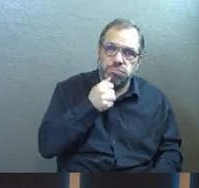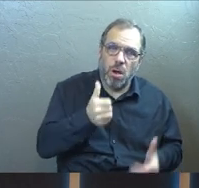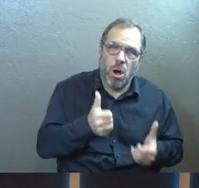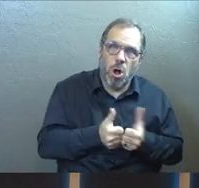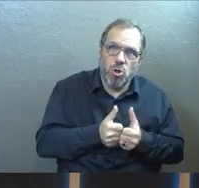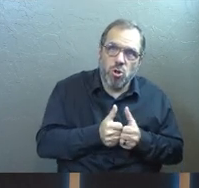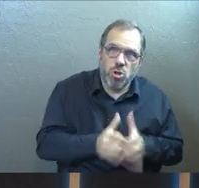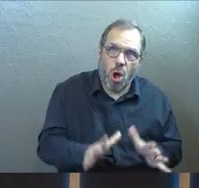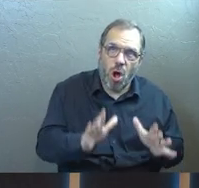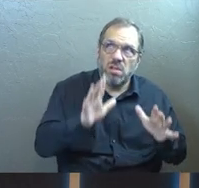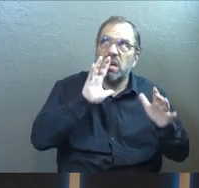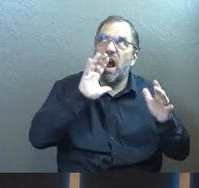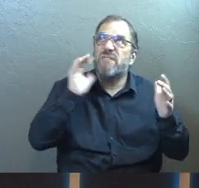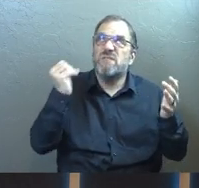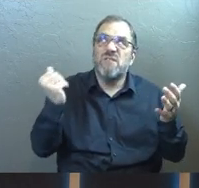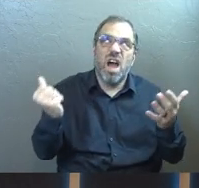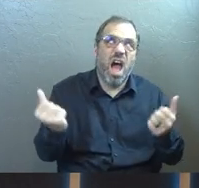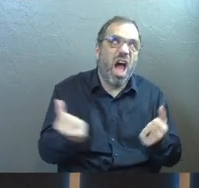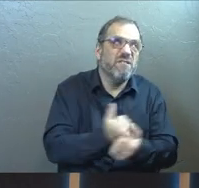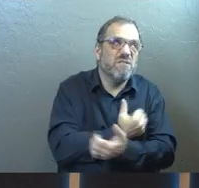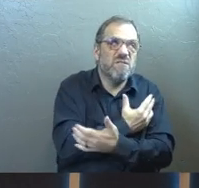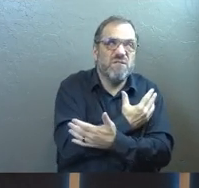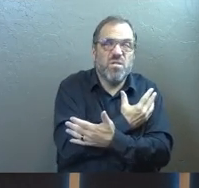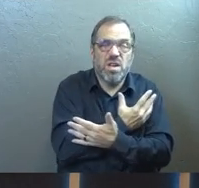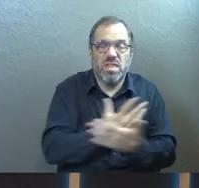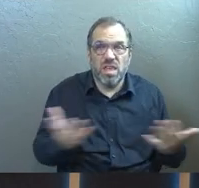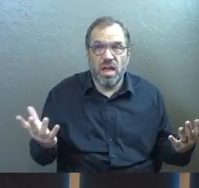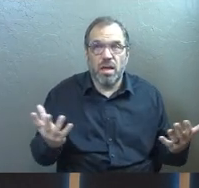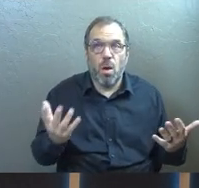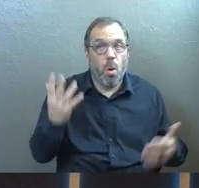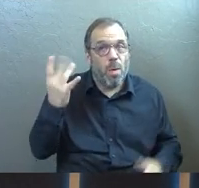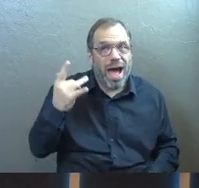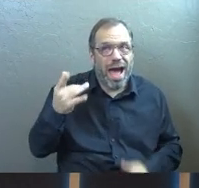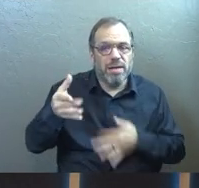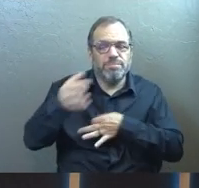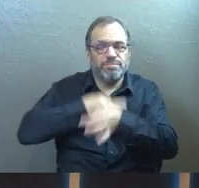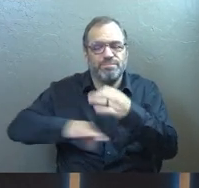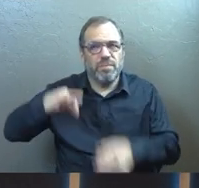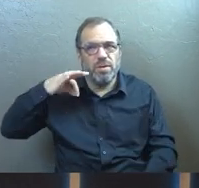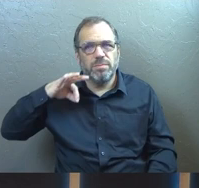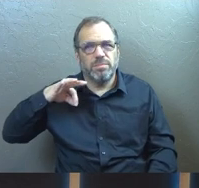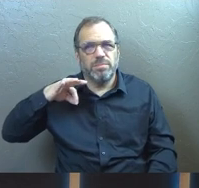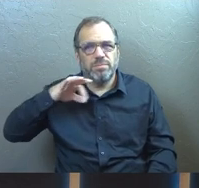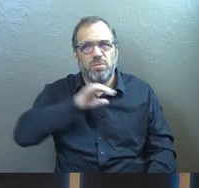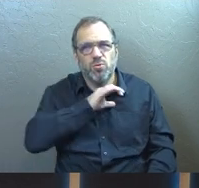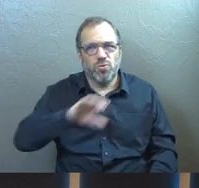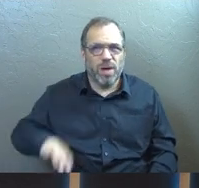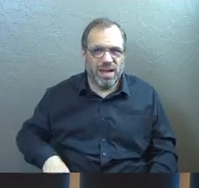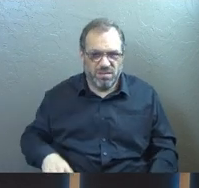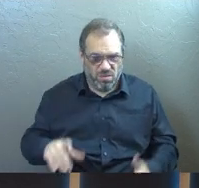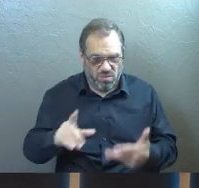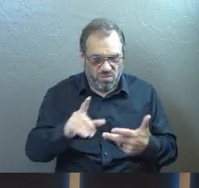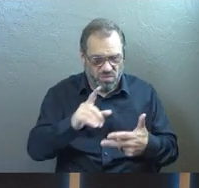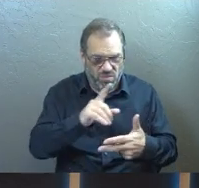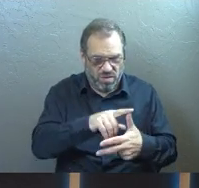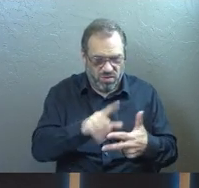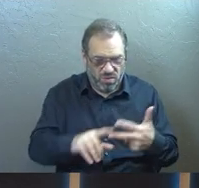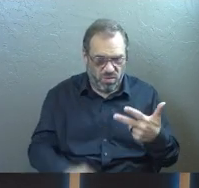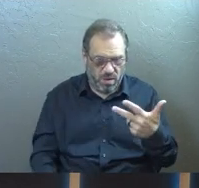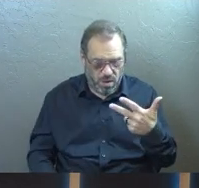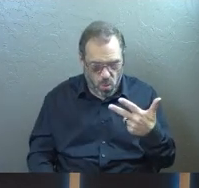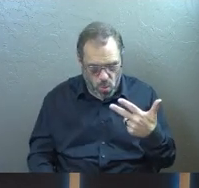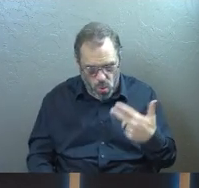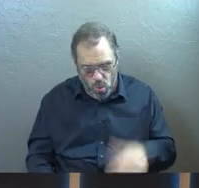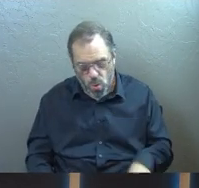loss of everything that I might gain Christ. It's three levels and it's massive.